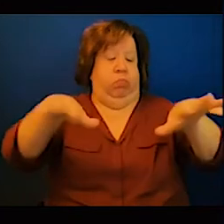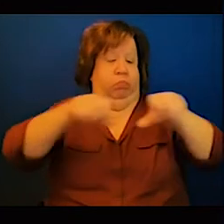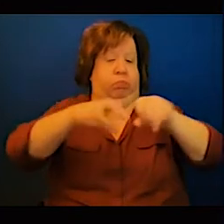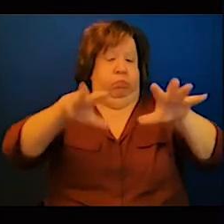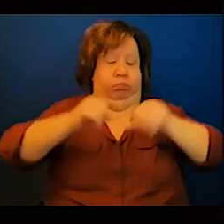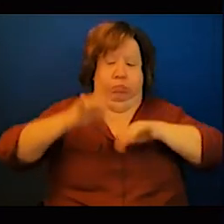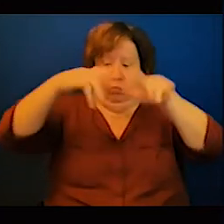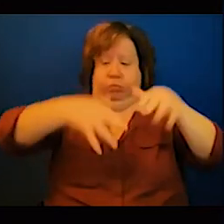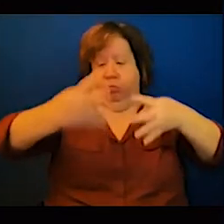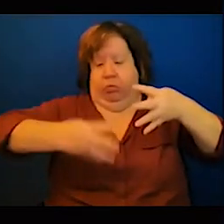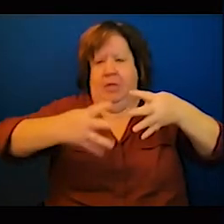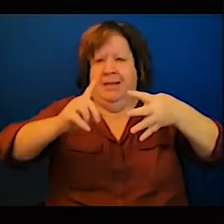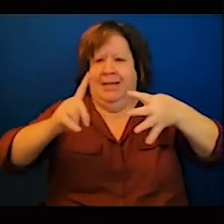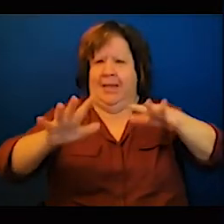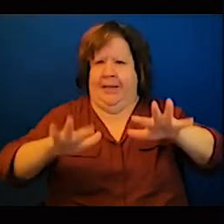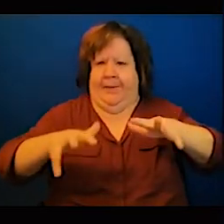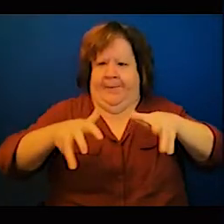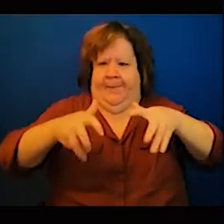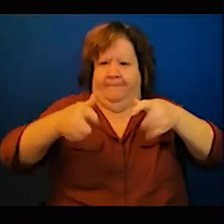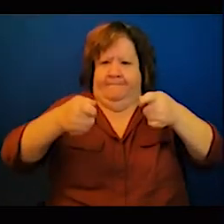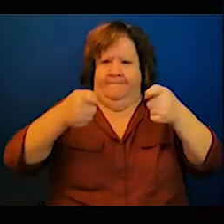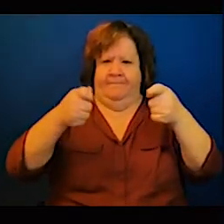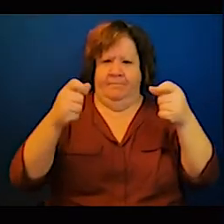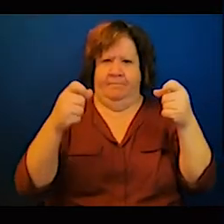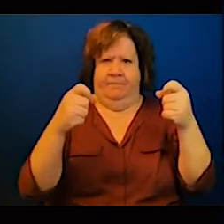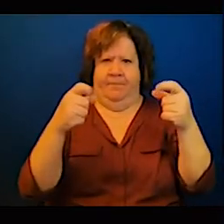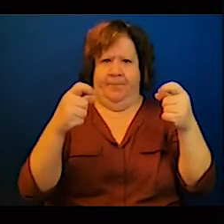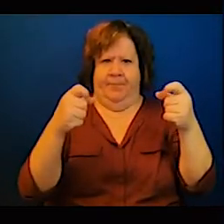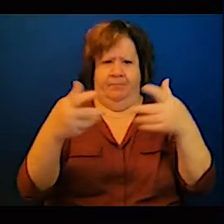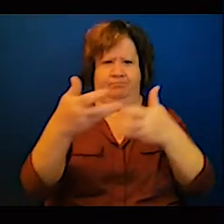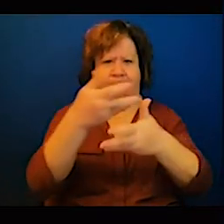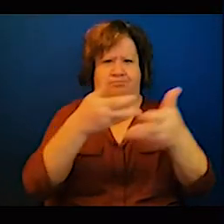hydrocarbon losses and greenhouse gases emissions.